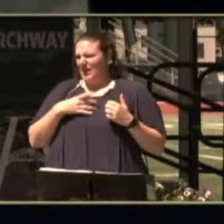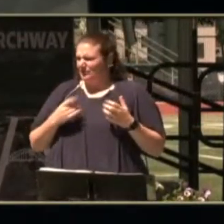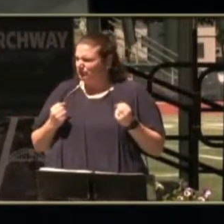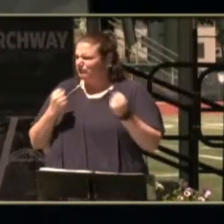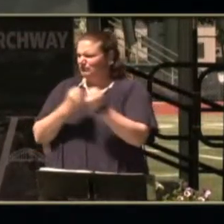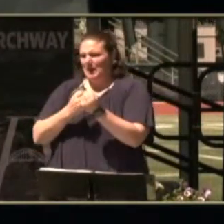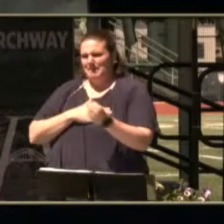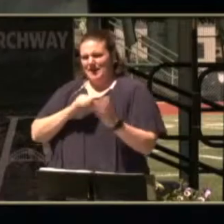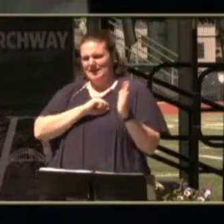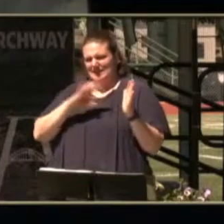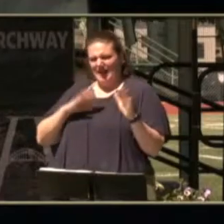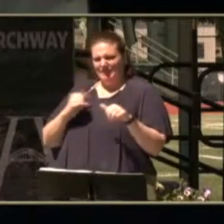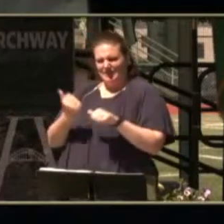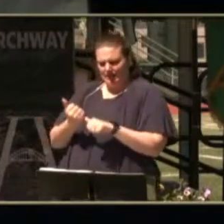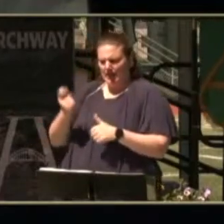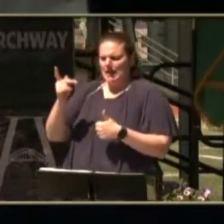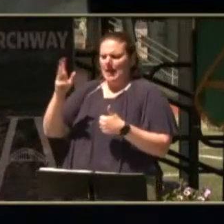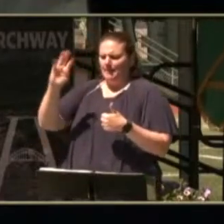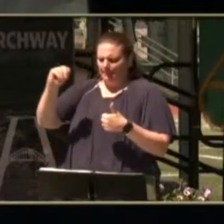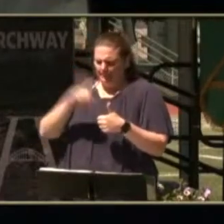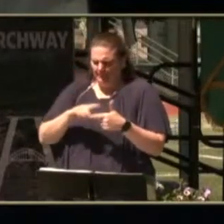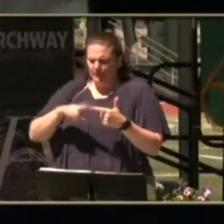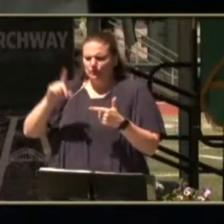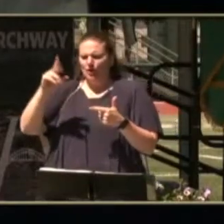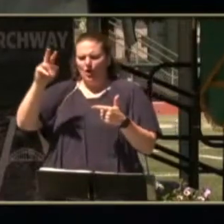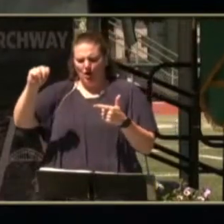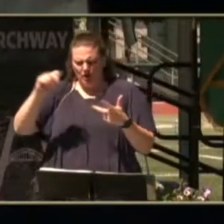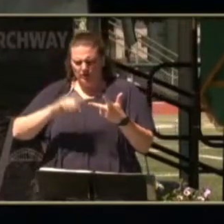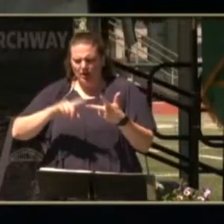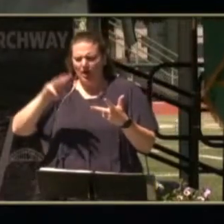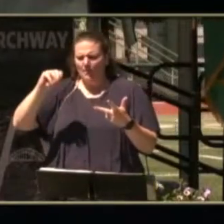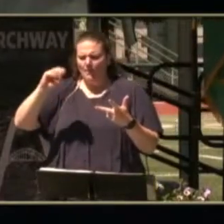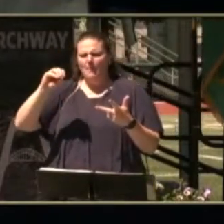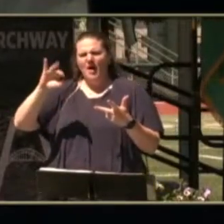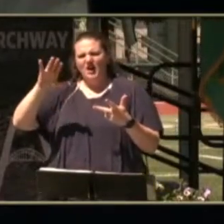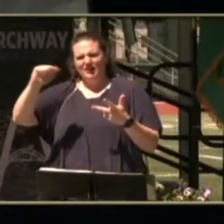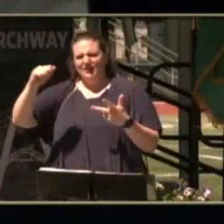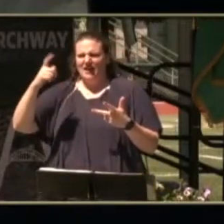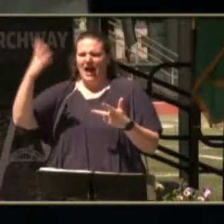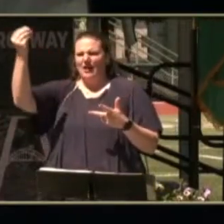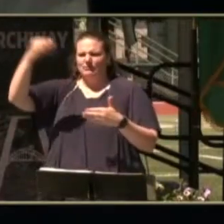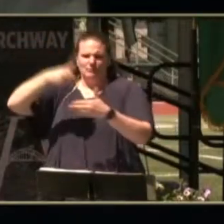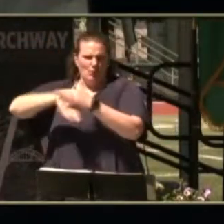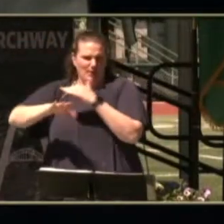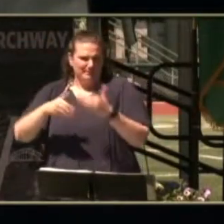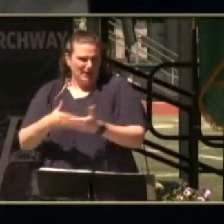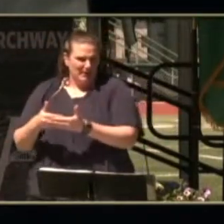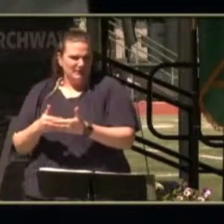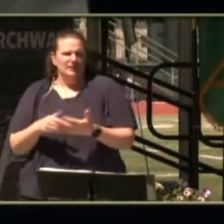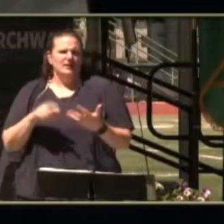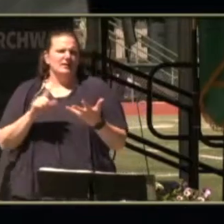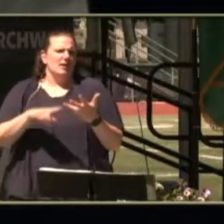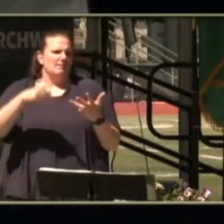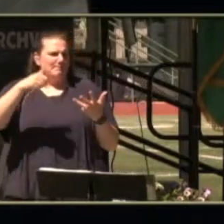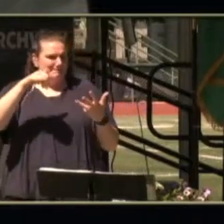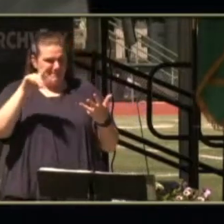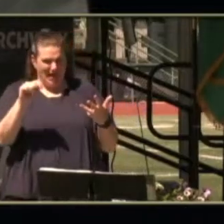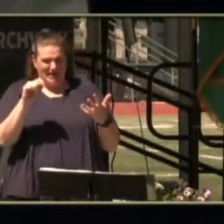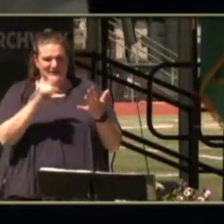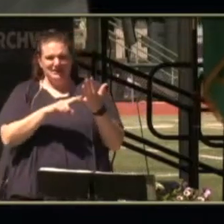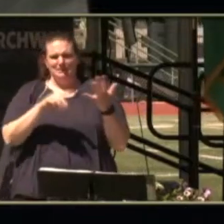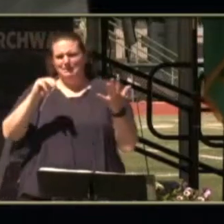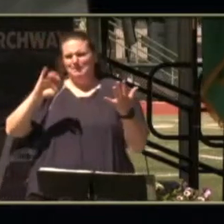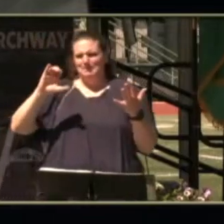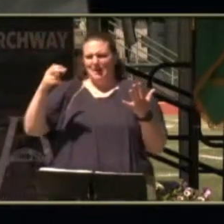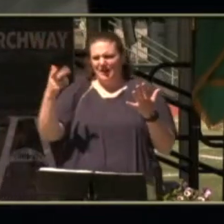out to my staff assistants kim don monica who's out having a baby pat and micah they